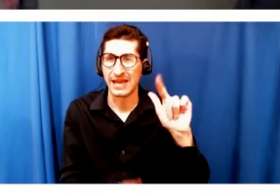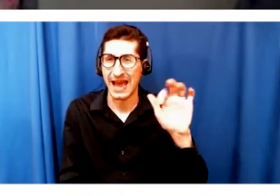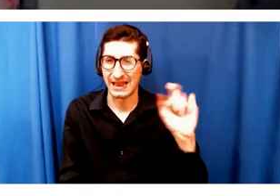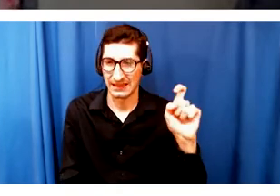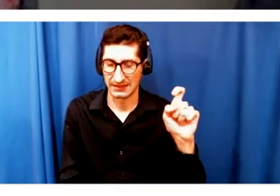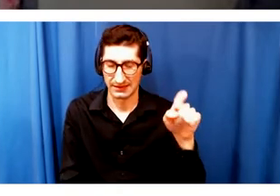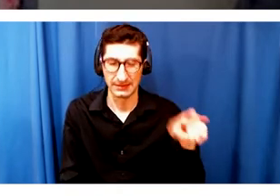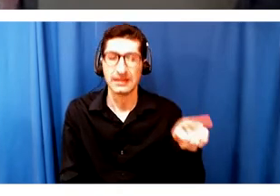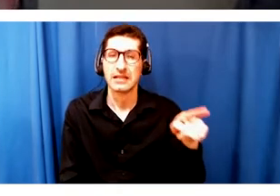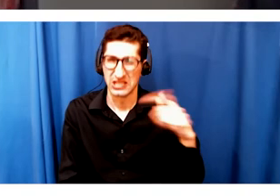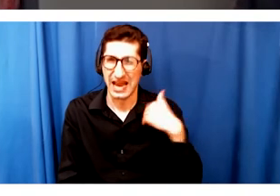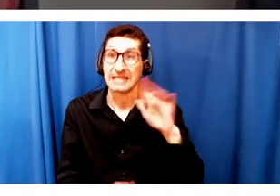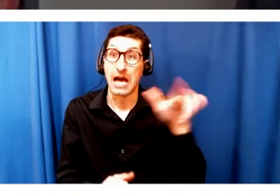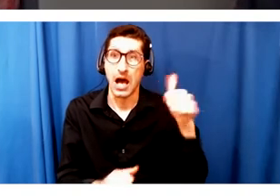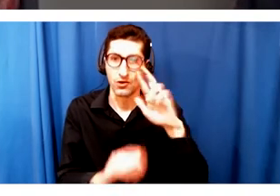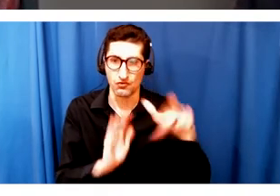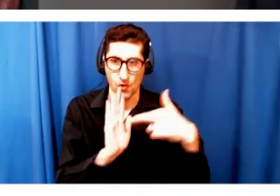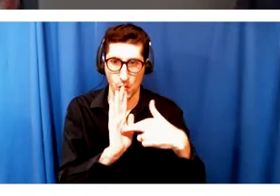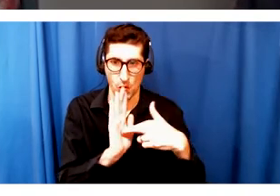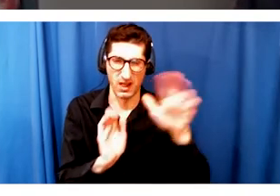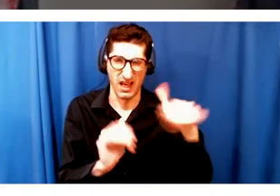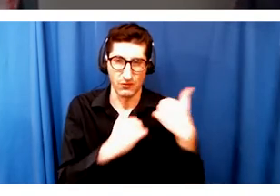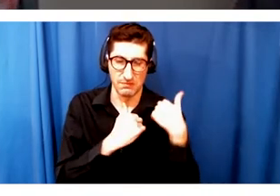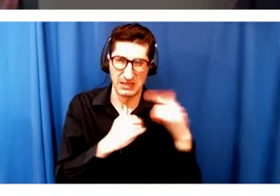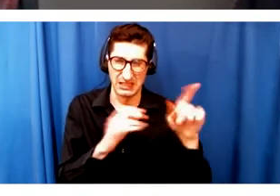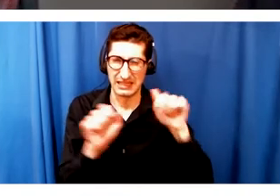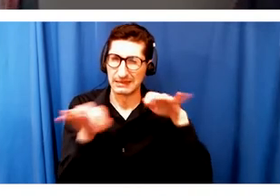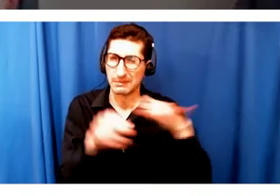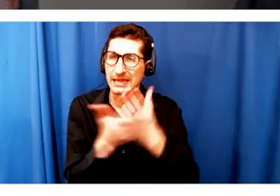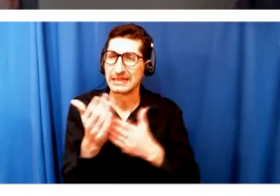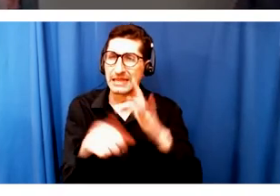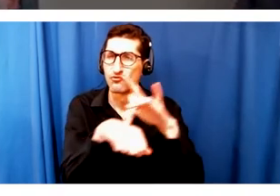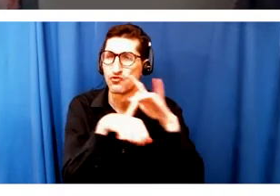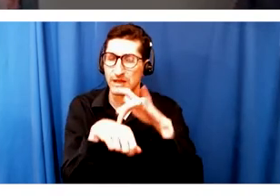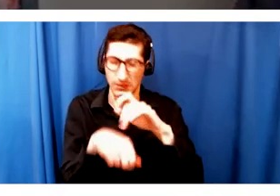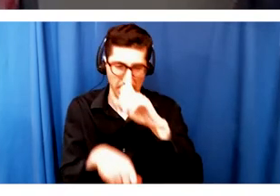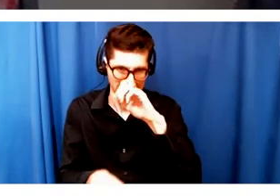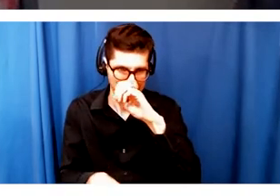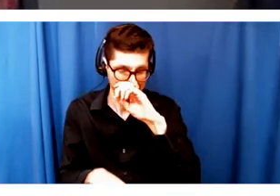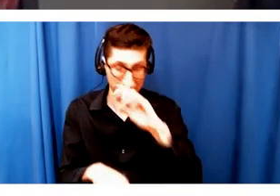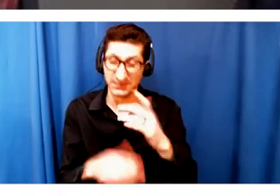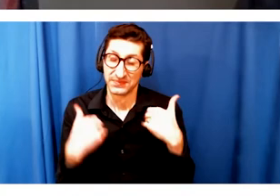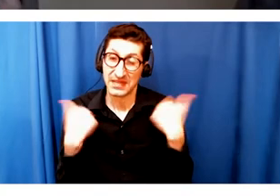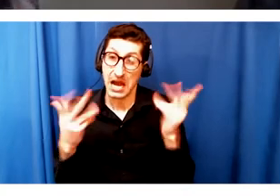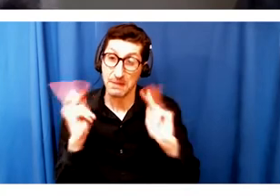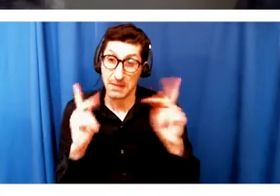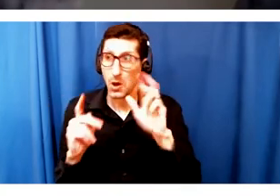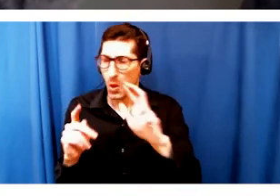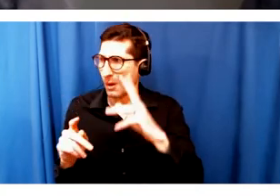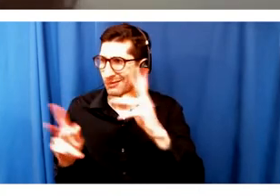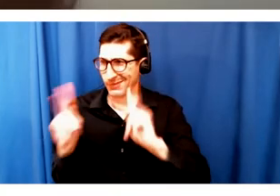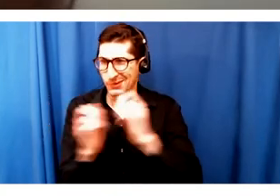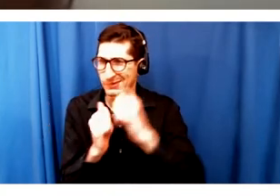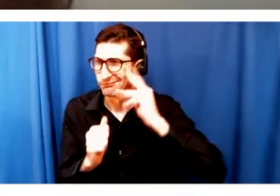a little bit about some resources that many of us young people, established artists might want to know about for the very present moment. Alex?